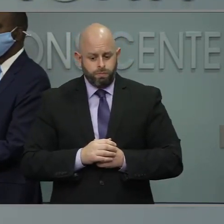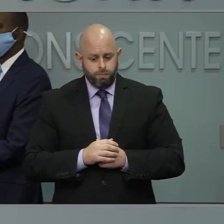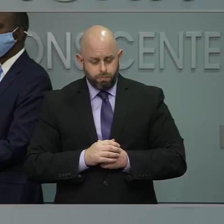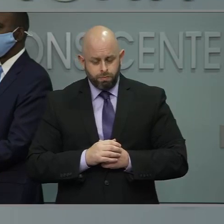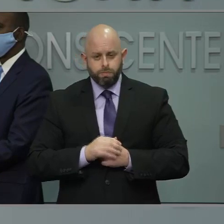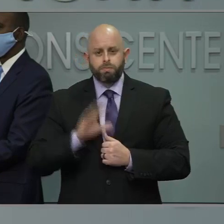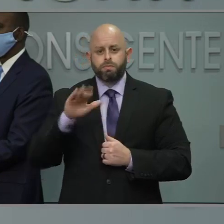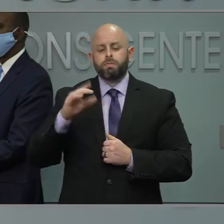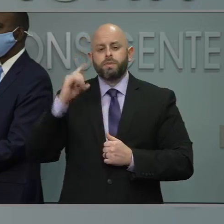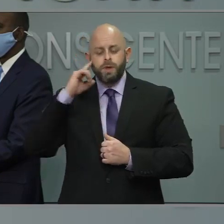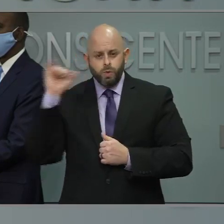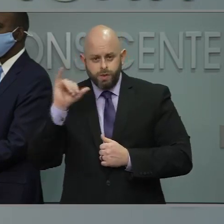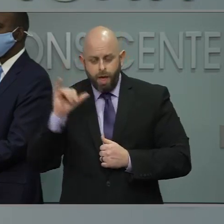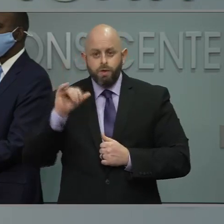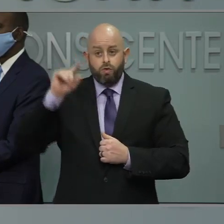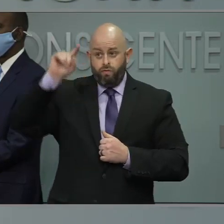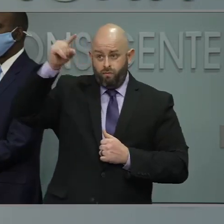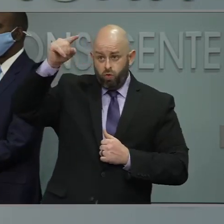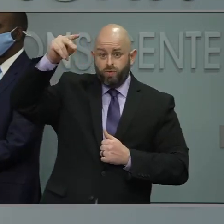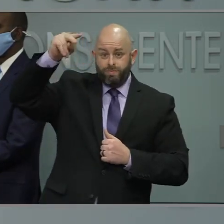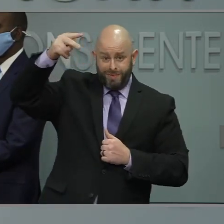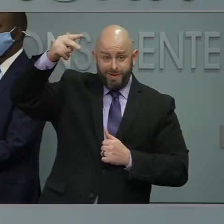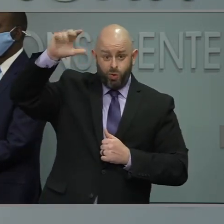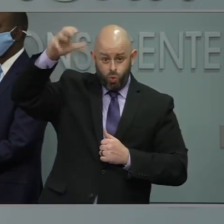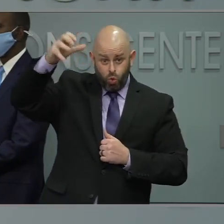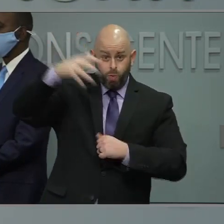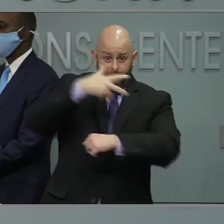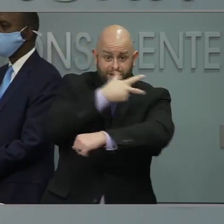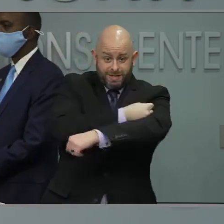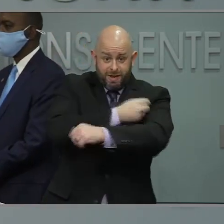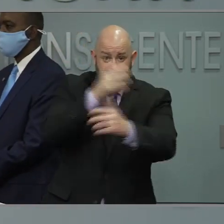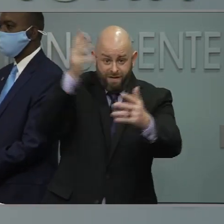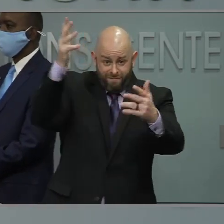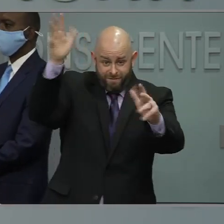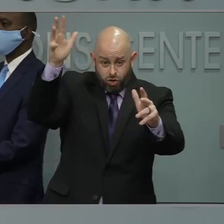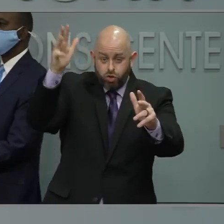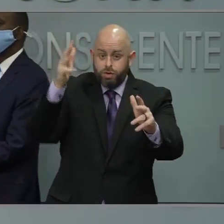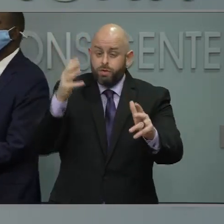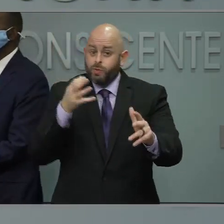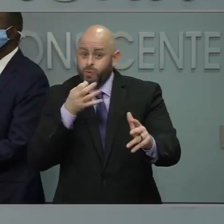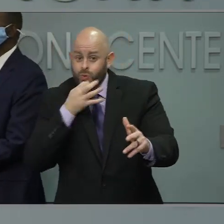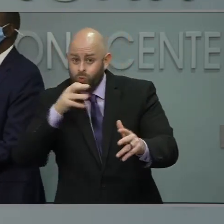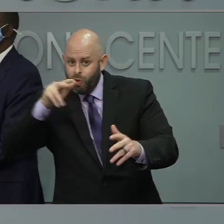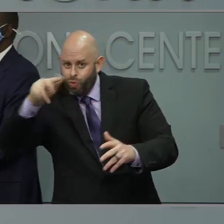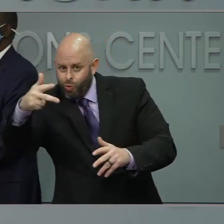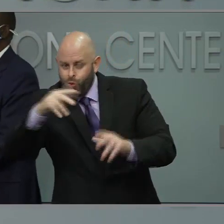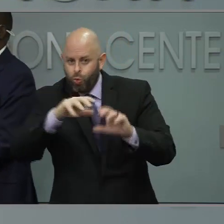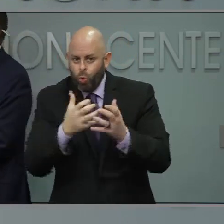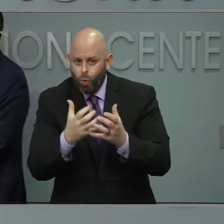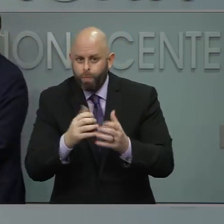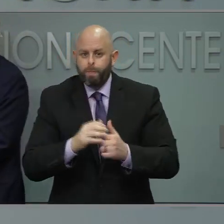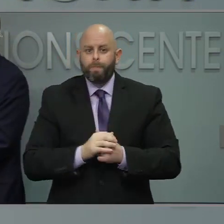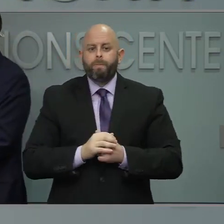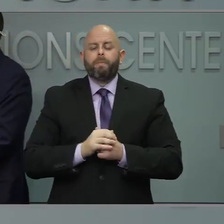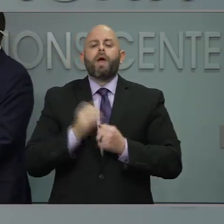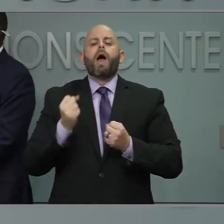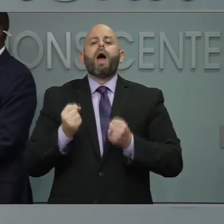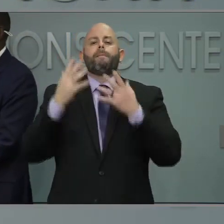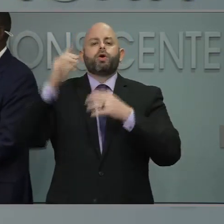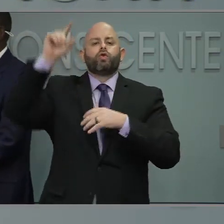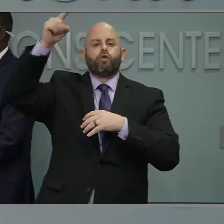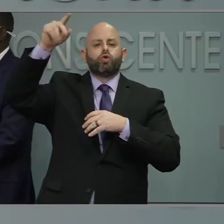3, do you have an approximate for how much of Group 1 and how much of Group 2 that you've gotten through with vaccinations?